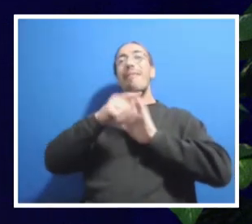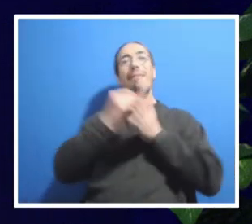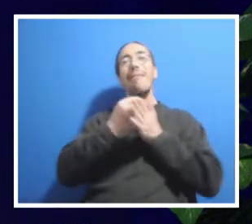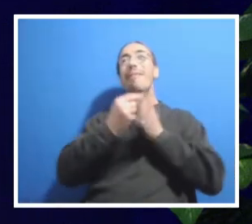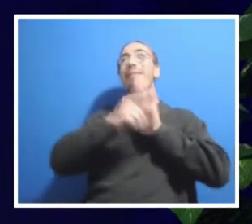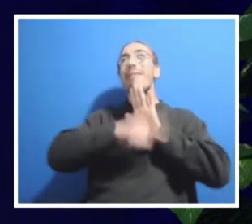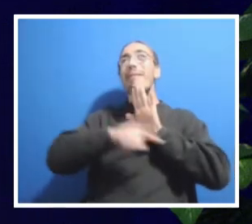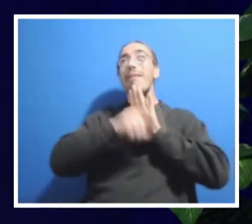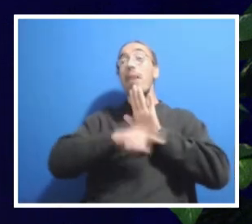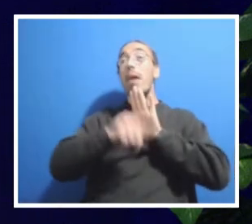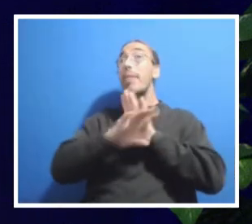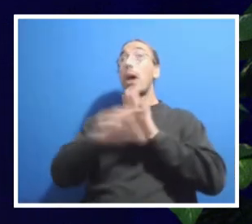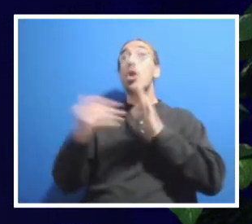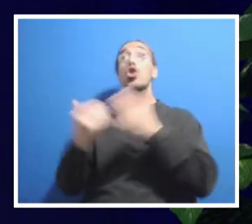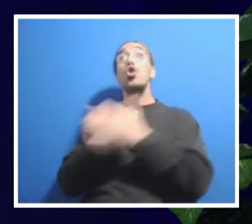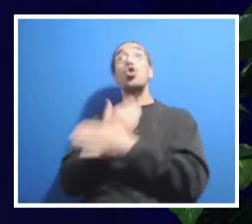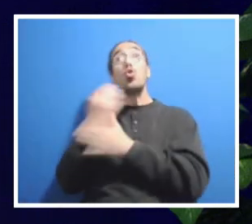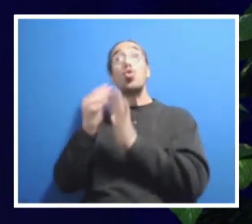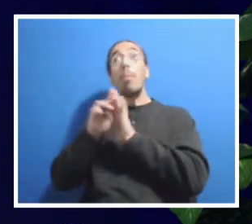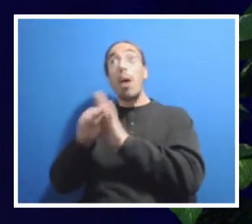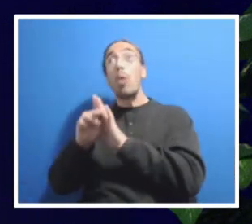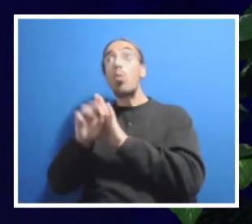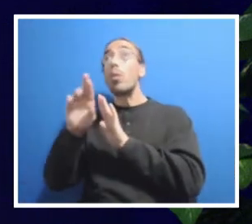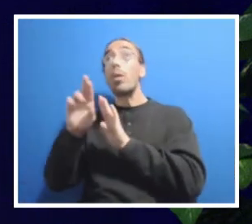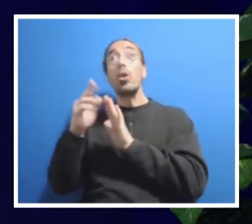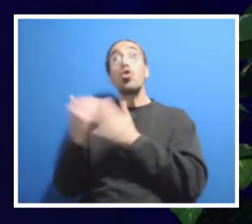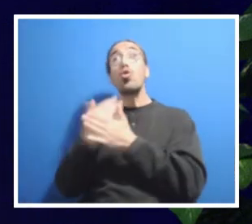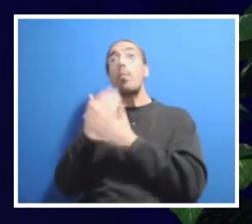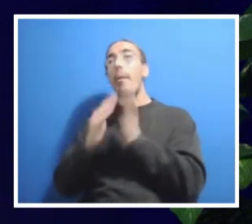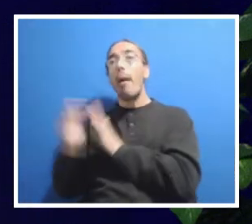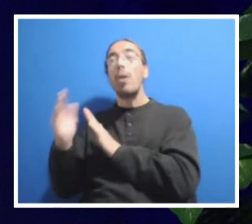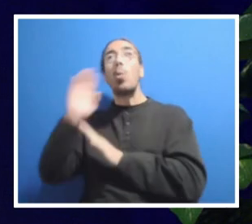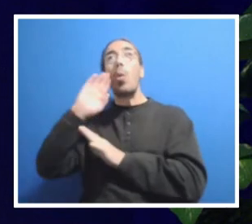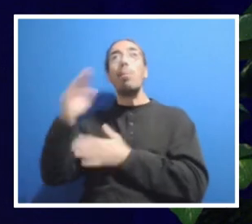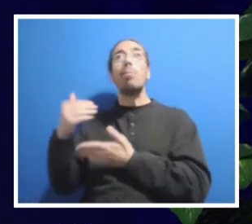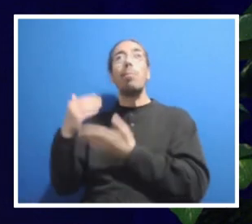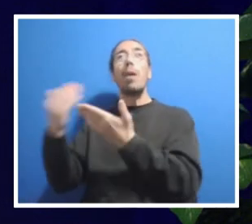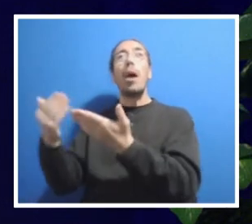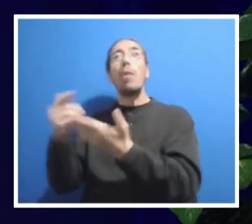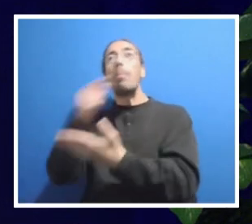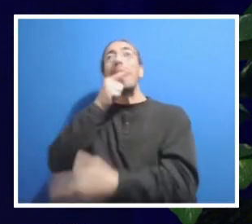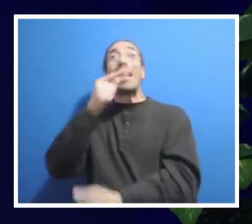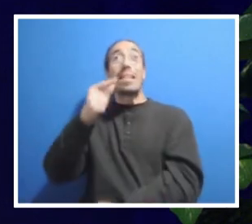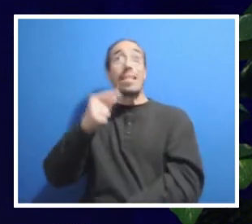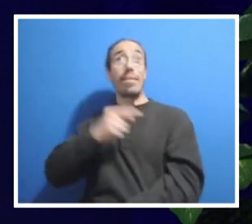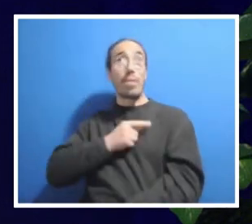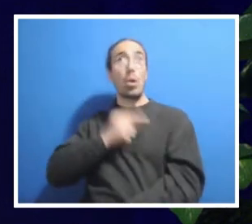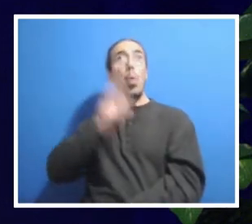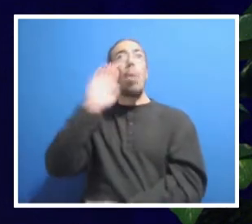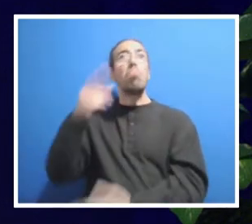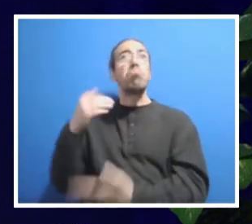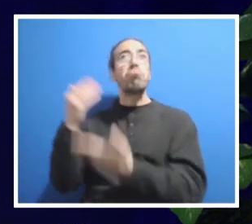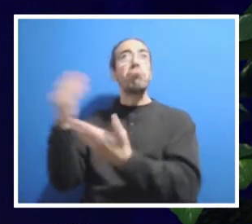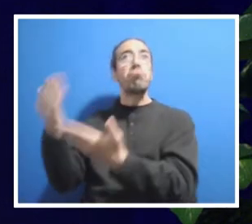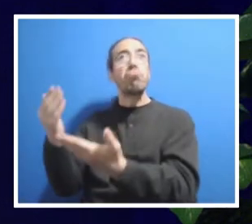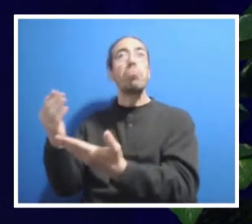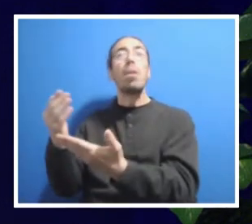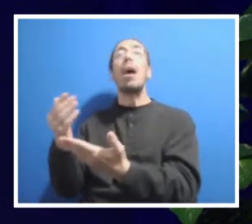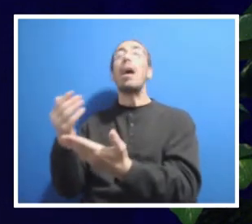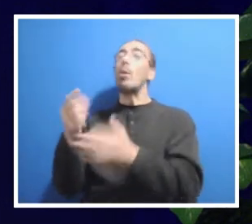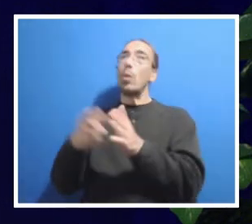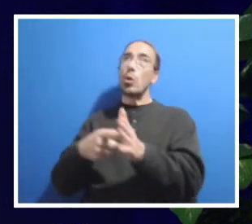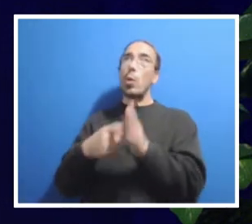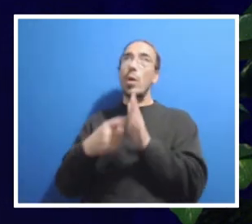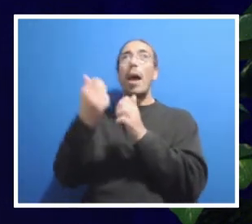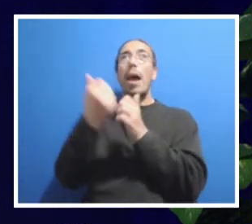allocation model out before the end of this calendar year, right around Thanksgiving. And again, it's going to take the work of everyone to then take